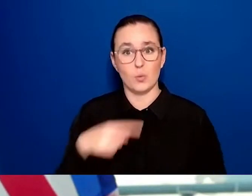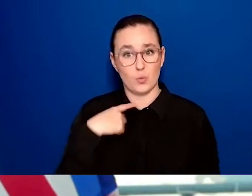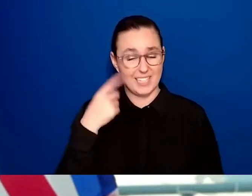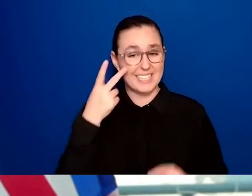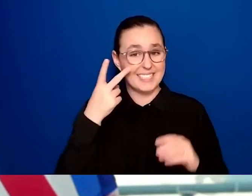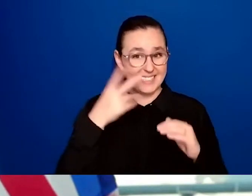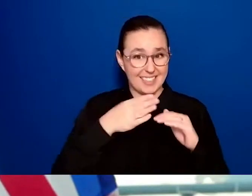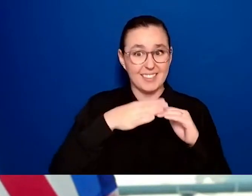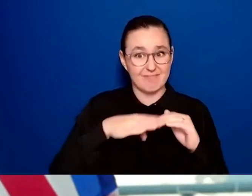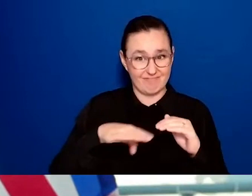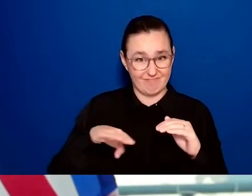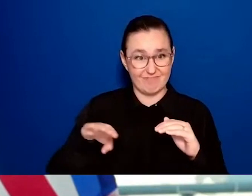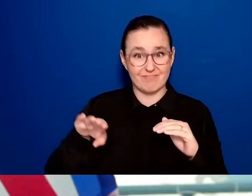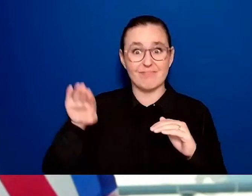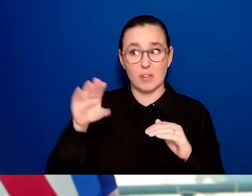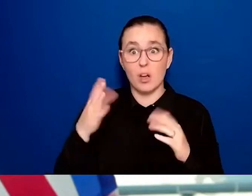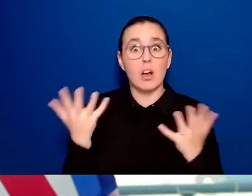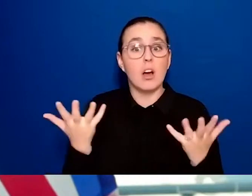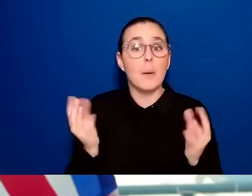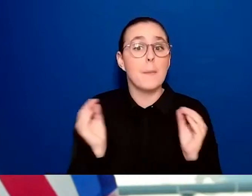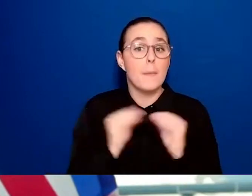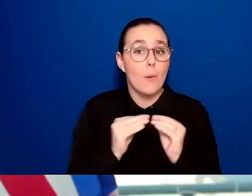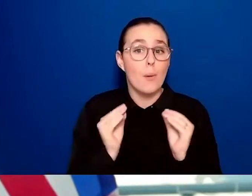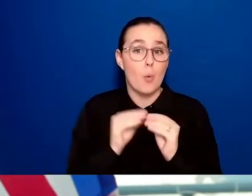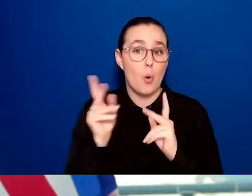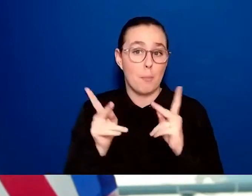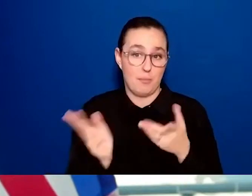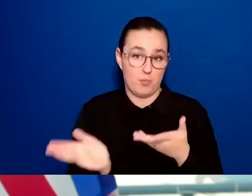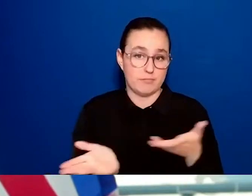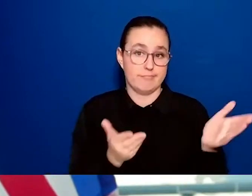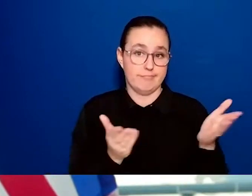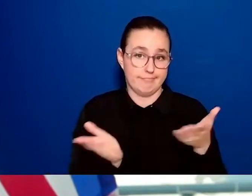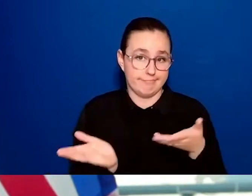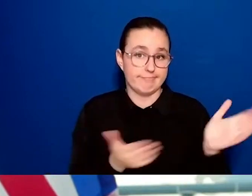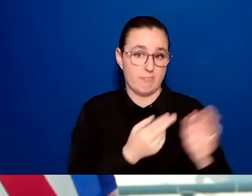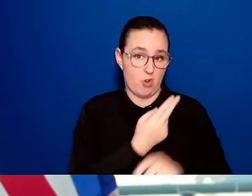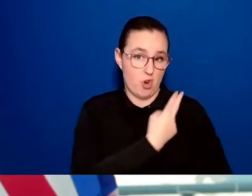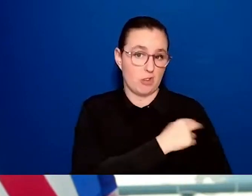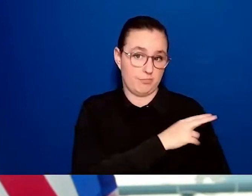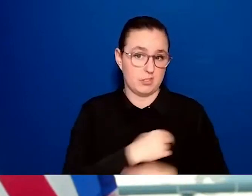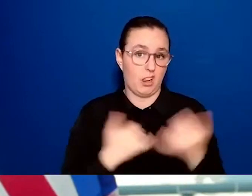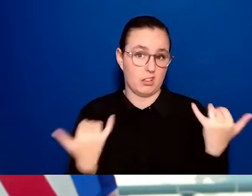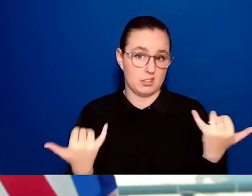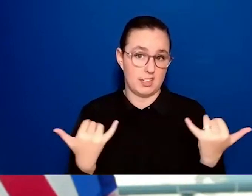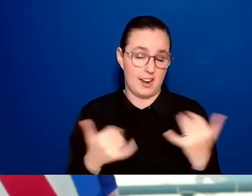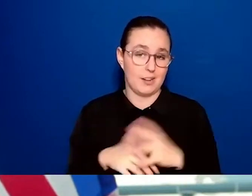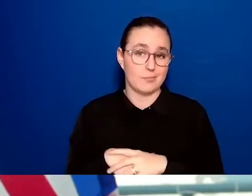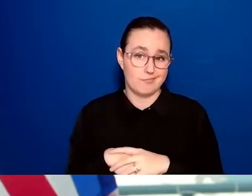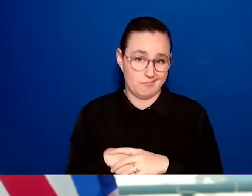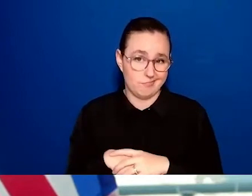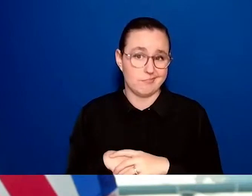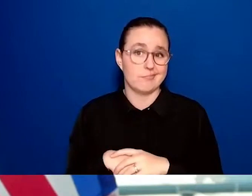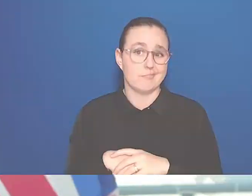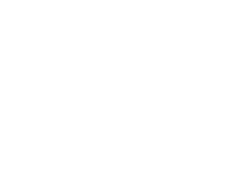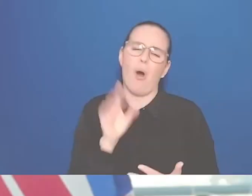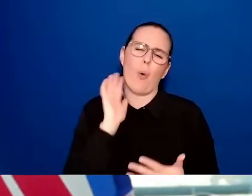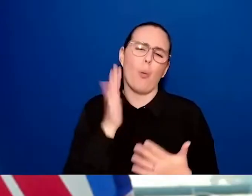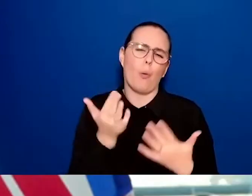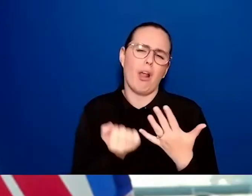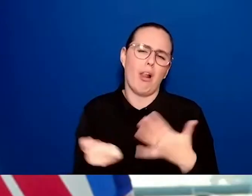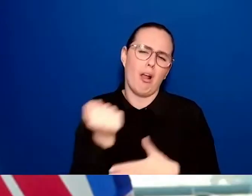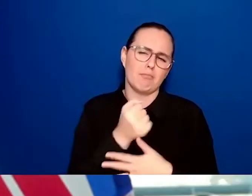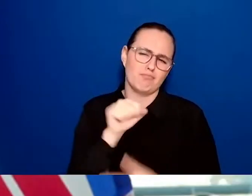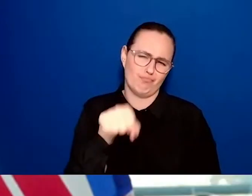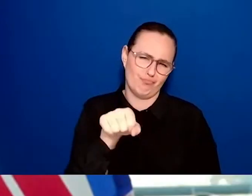still, so the strain on the hospital side, which starts later and takes longer, is still there right now. Thank you.